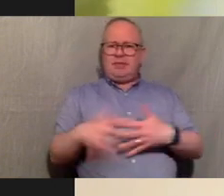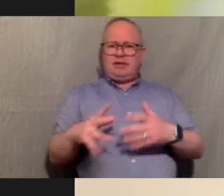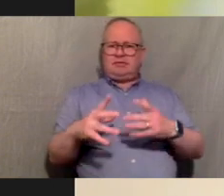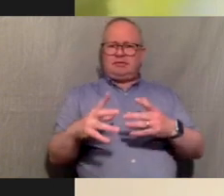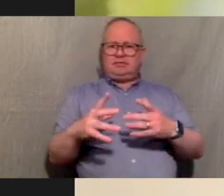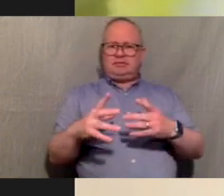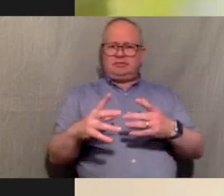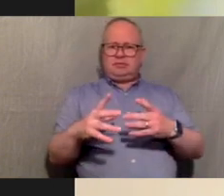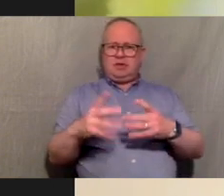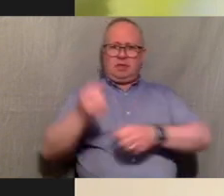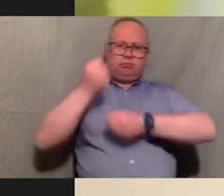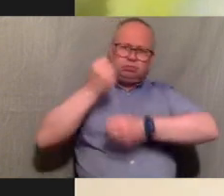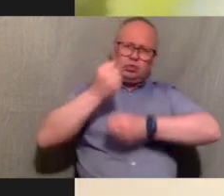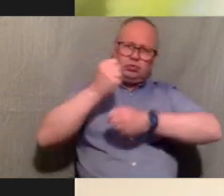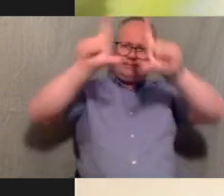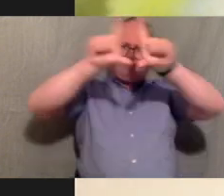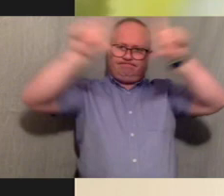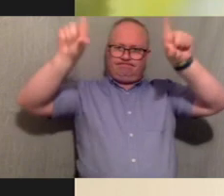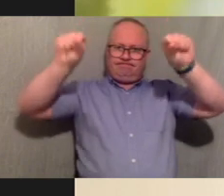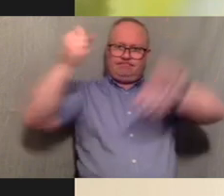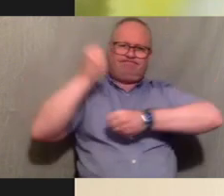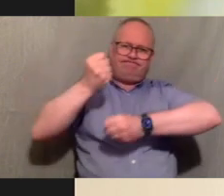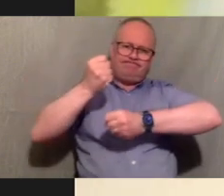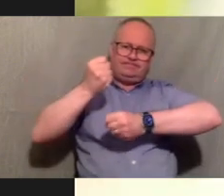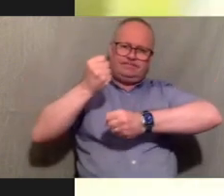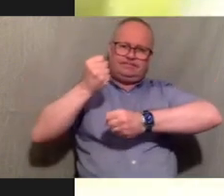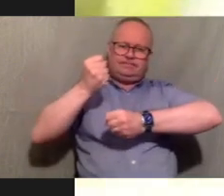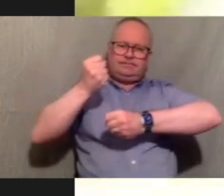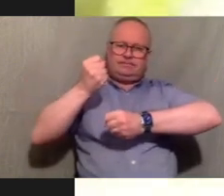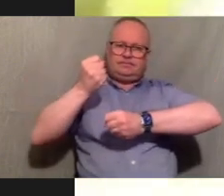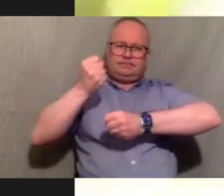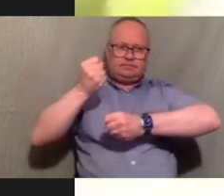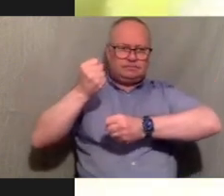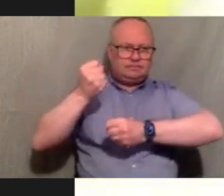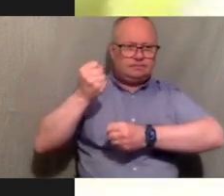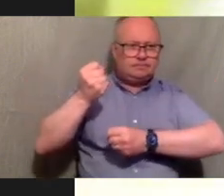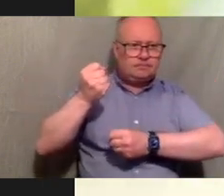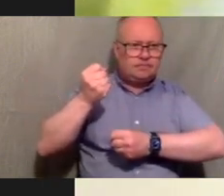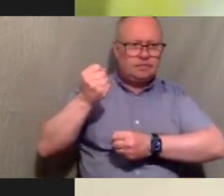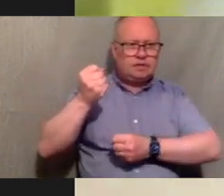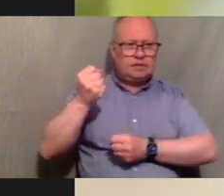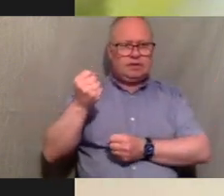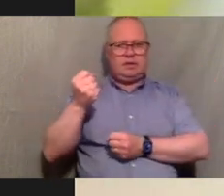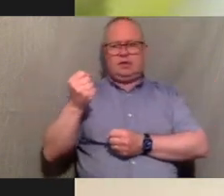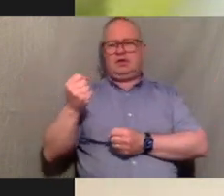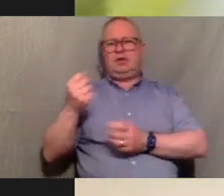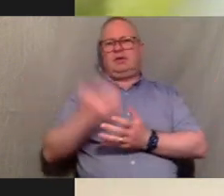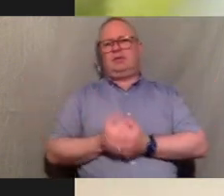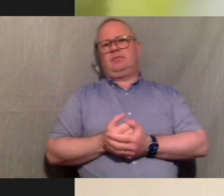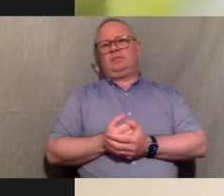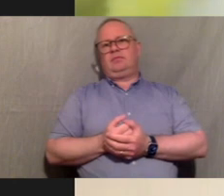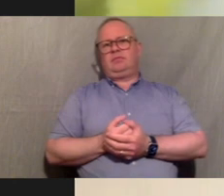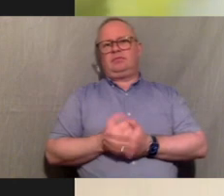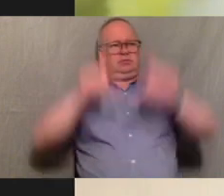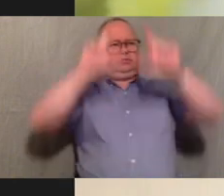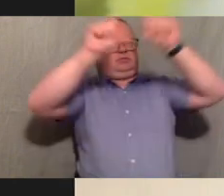there's a red one so um i've seen quite a few placards at the protest and it was saying that um it's something that if you love